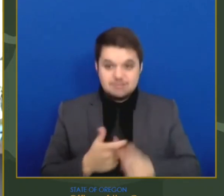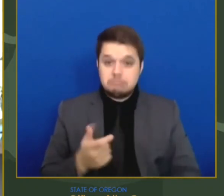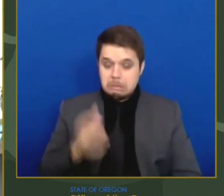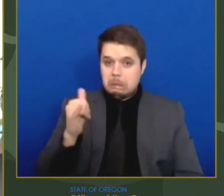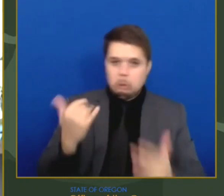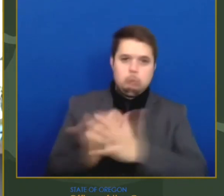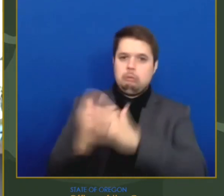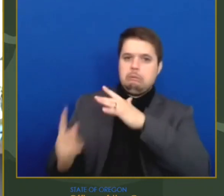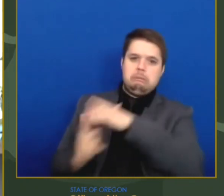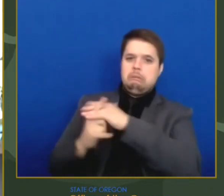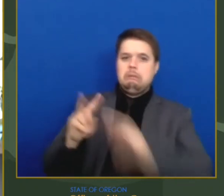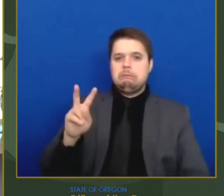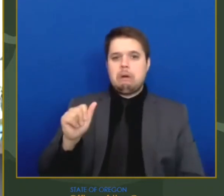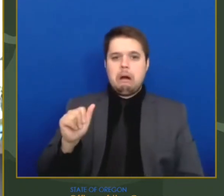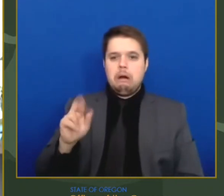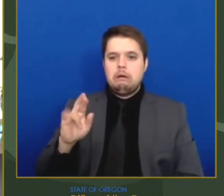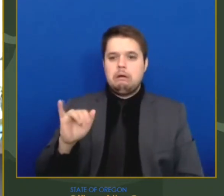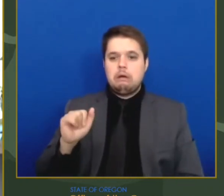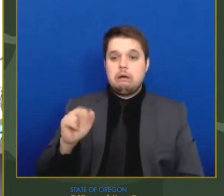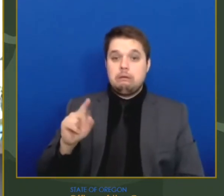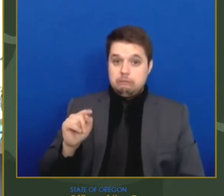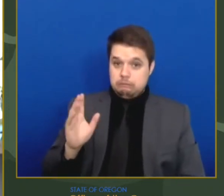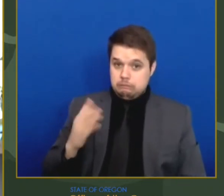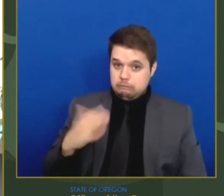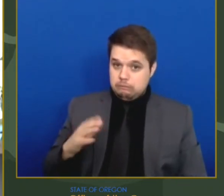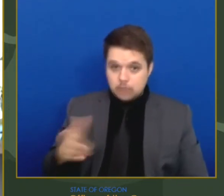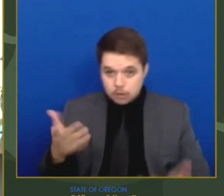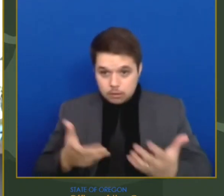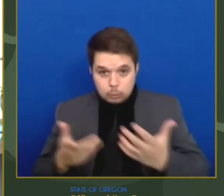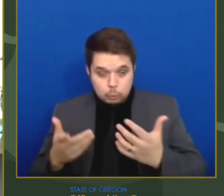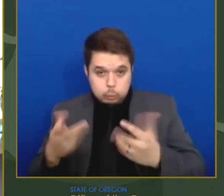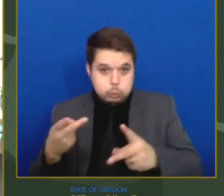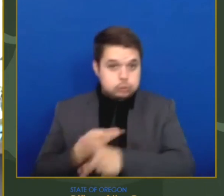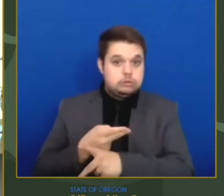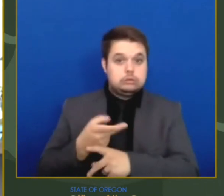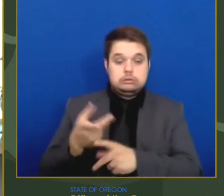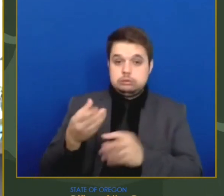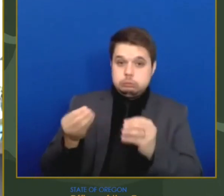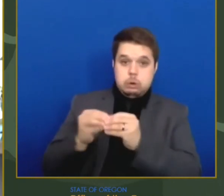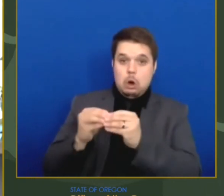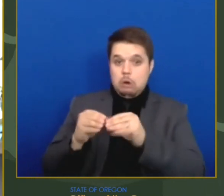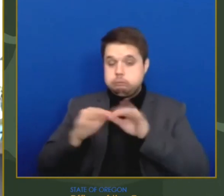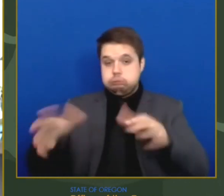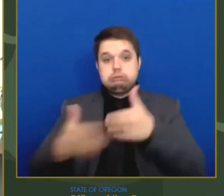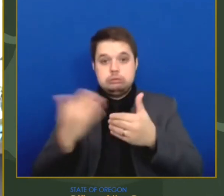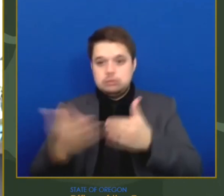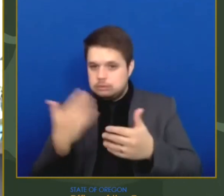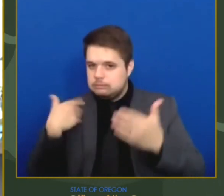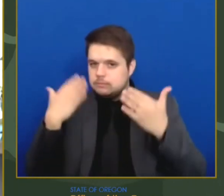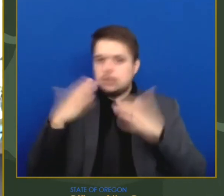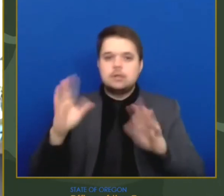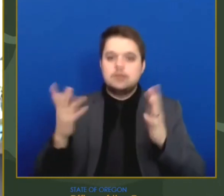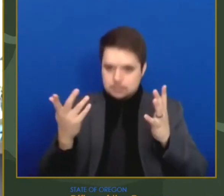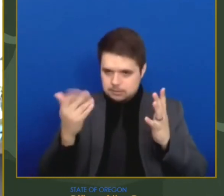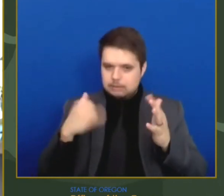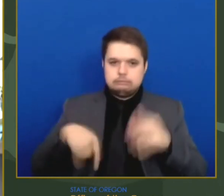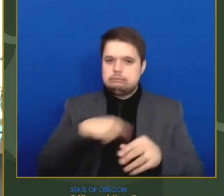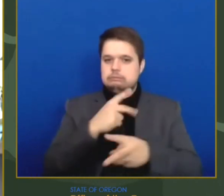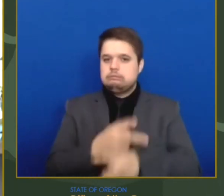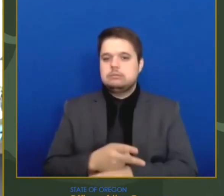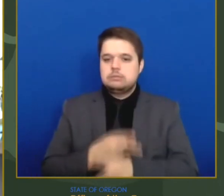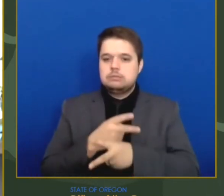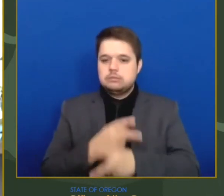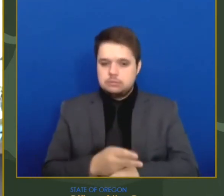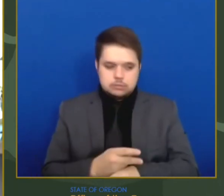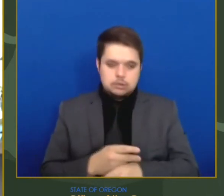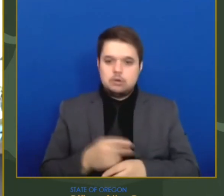to emerge and spread across our communities. Earlier this month, two concerning variants, those prevalent in